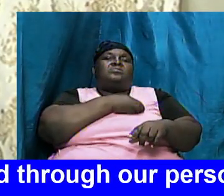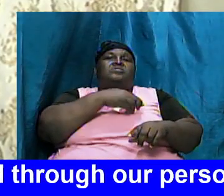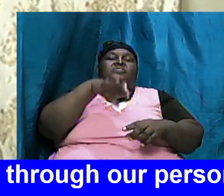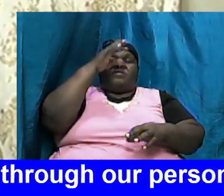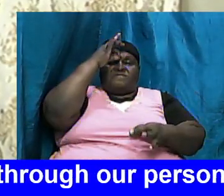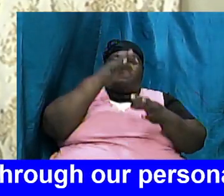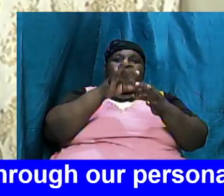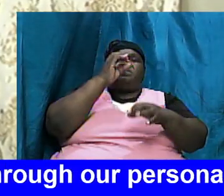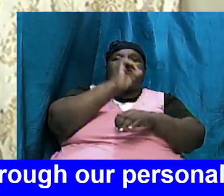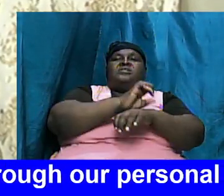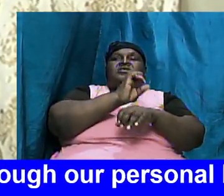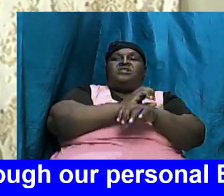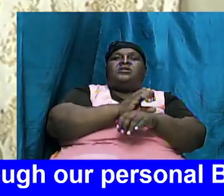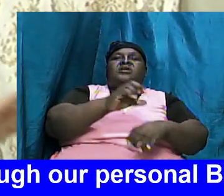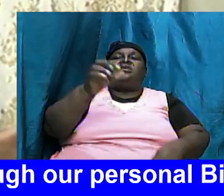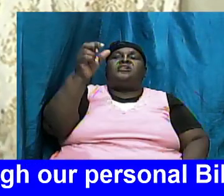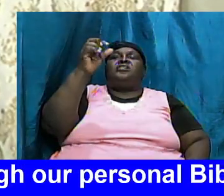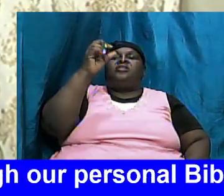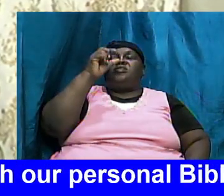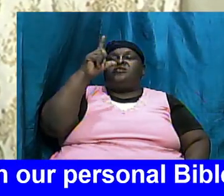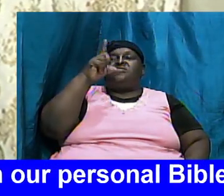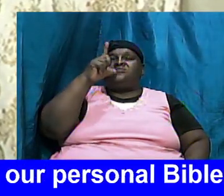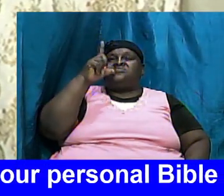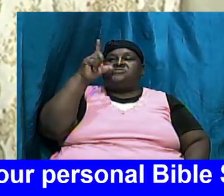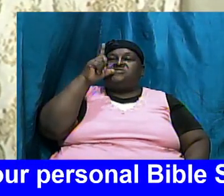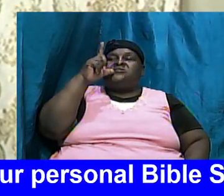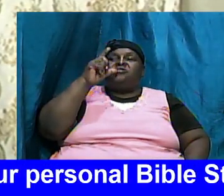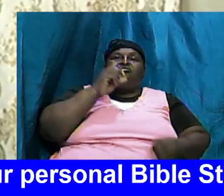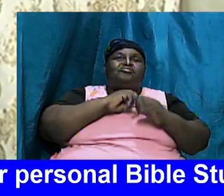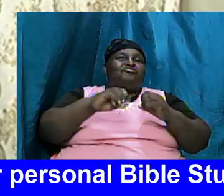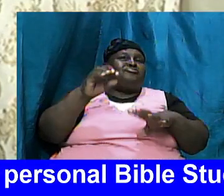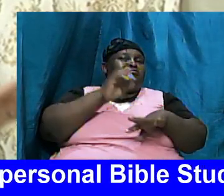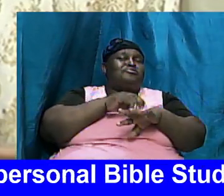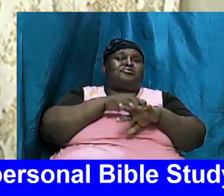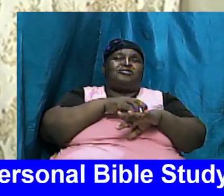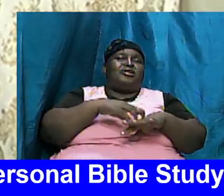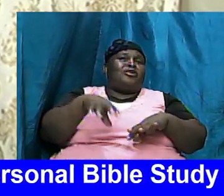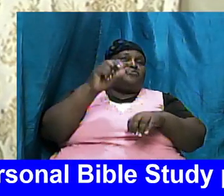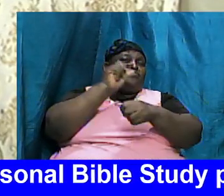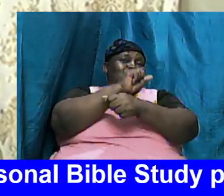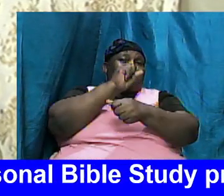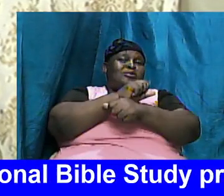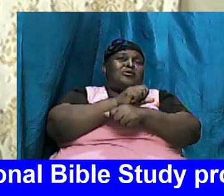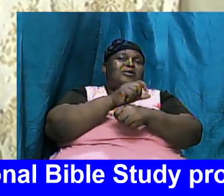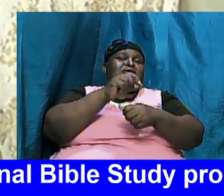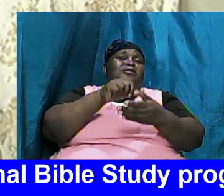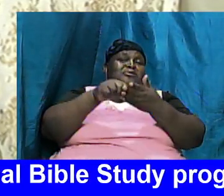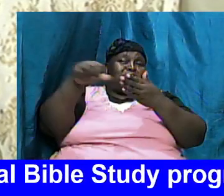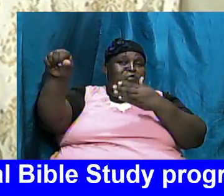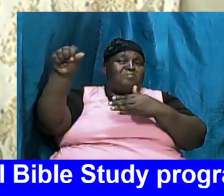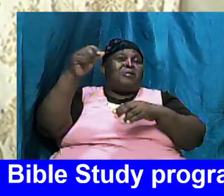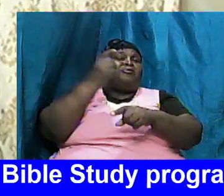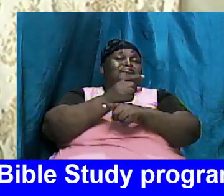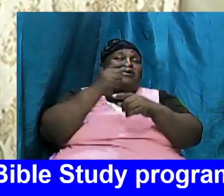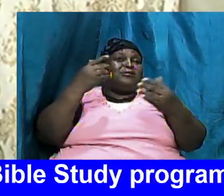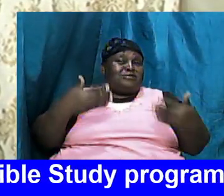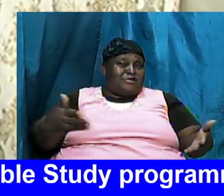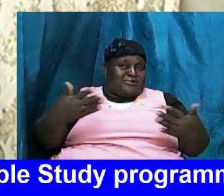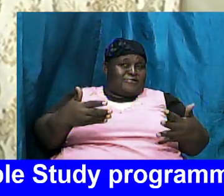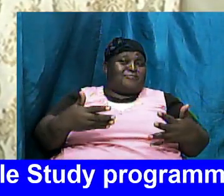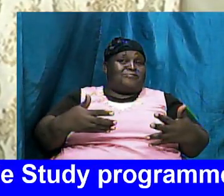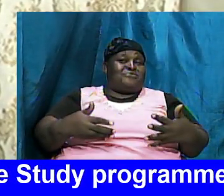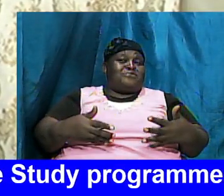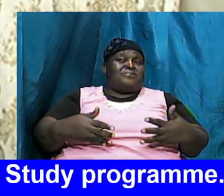chapel luncheon eat out you eat nothing that day at work you don't buy lunch anywhere else you buy it right from here and it is